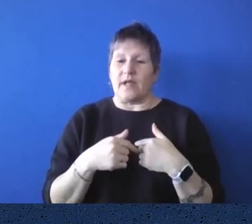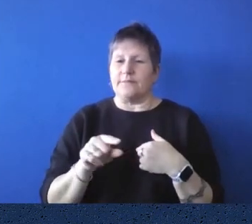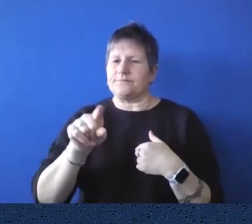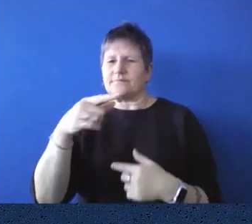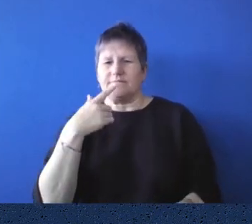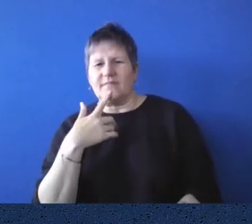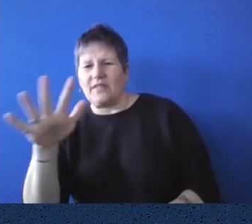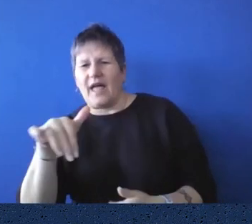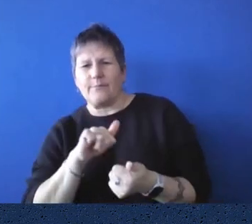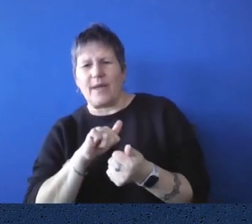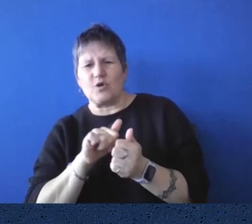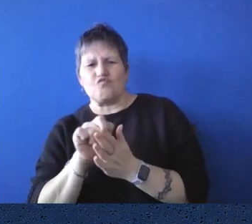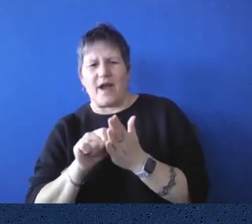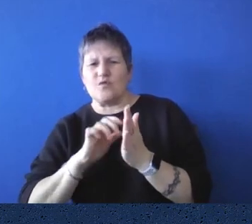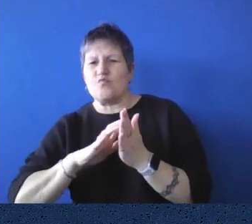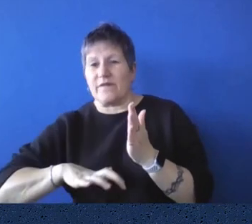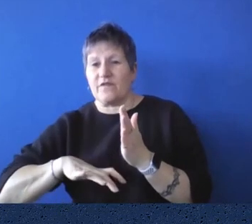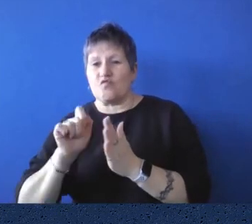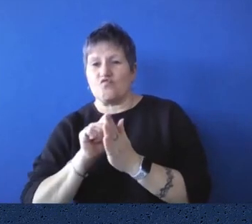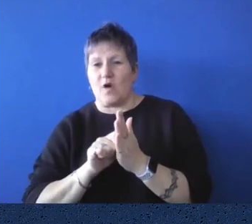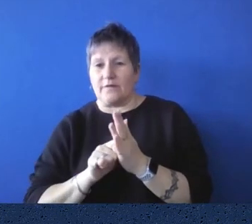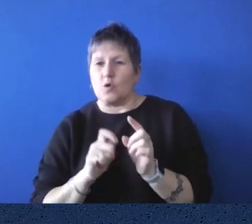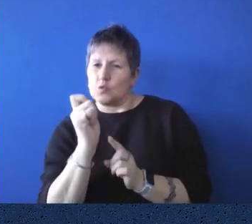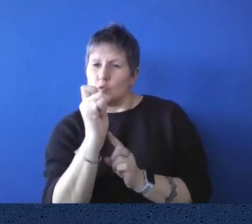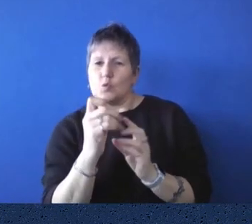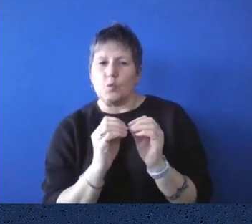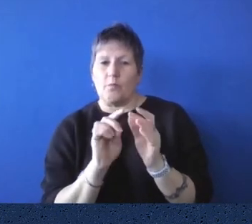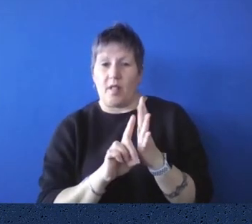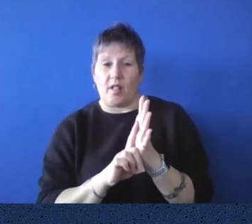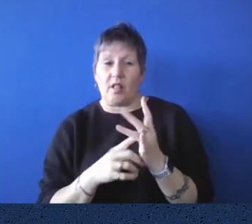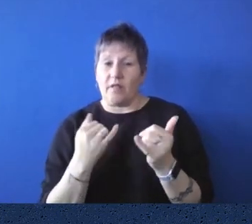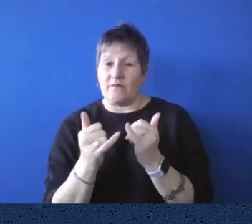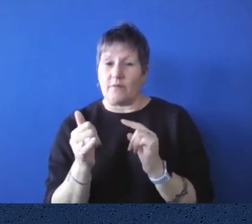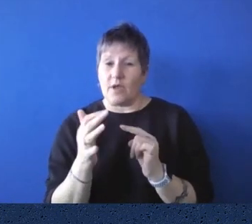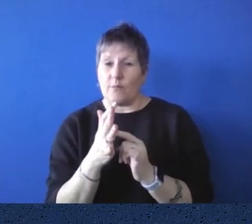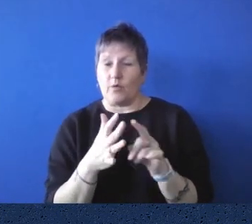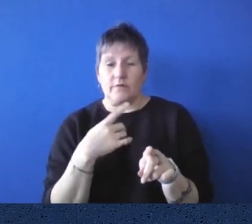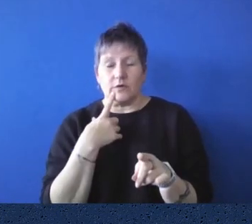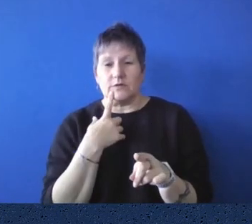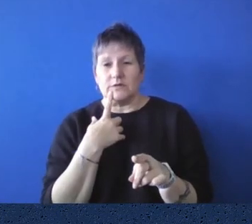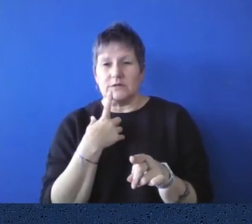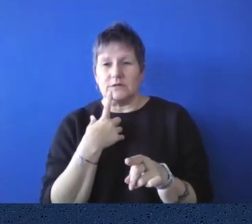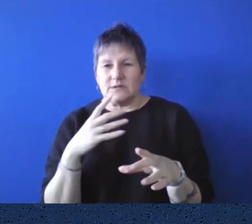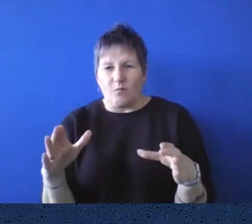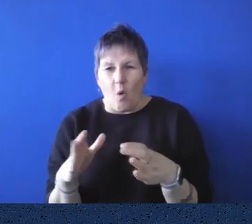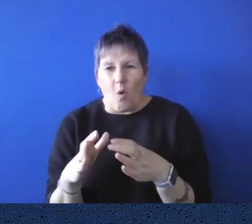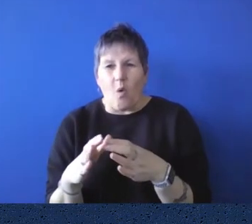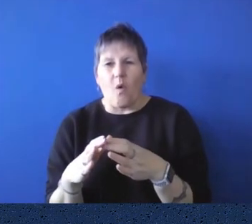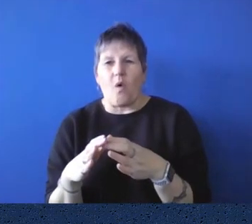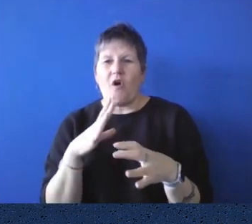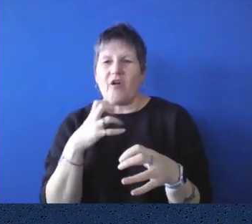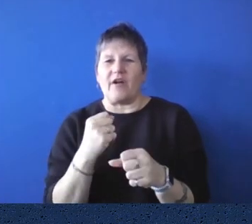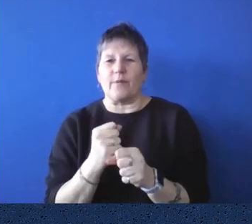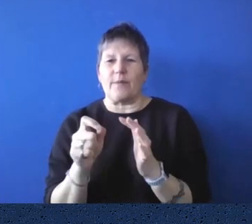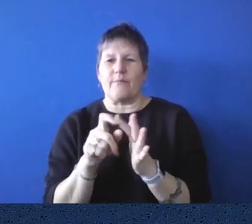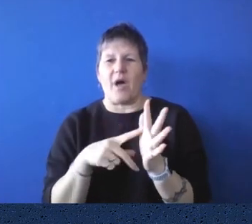those papers that you write for upcoming bills, they're especially important for some of the minor parties or the independents who perhaps don't